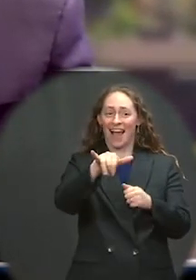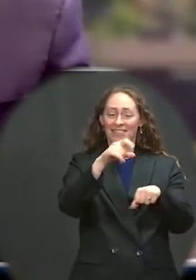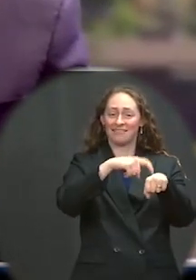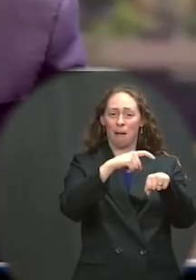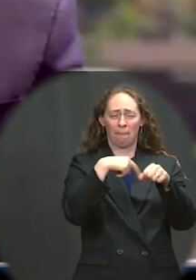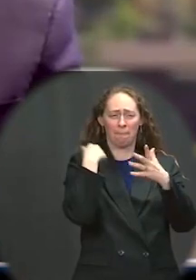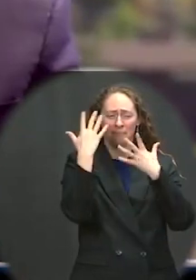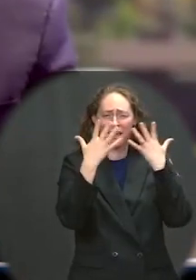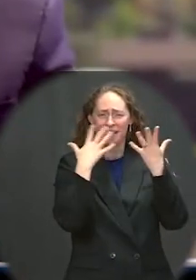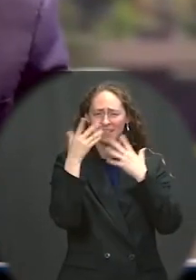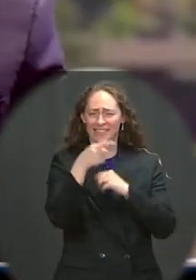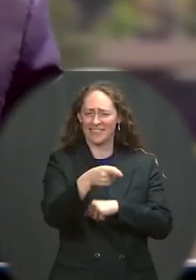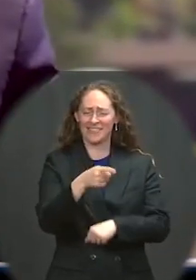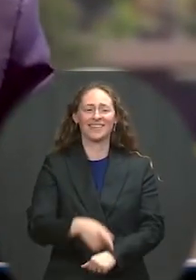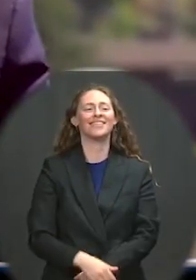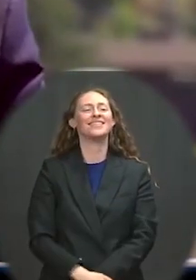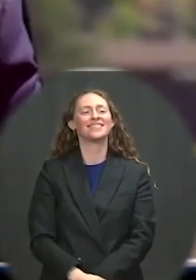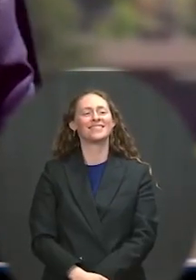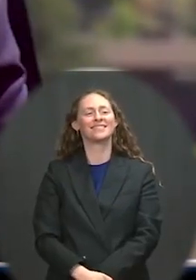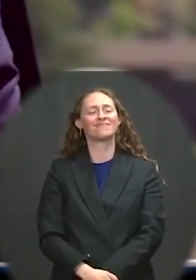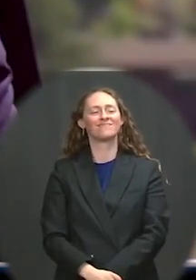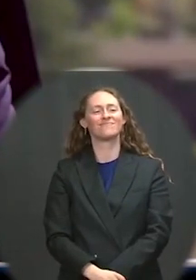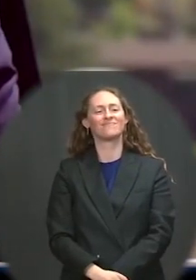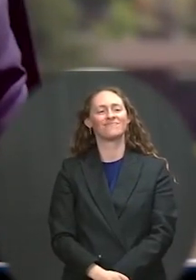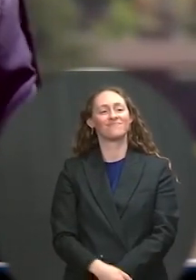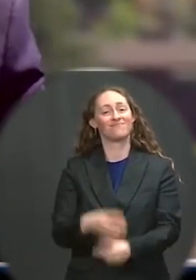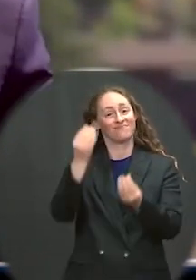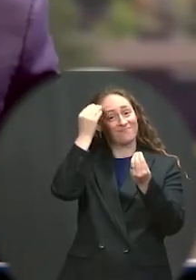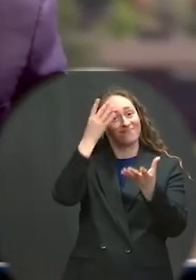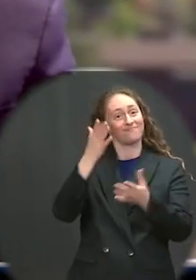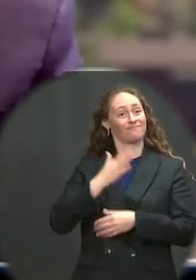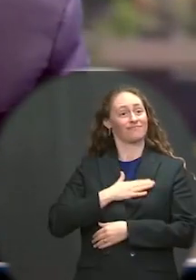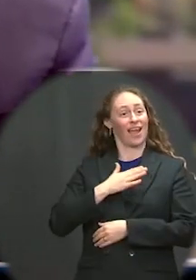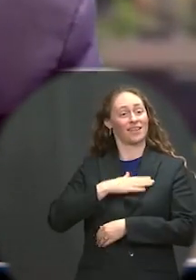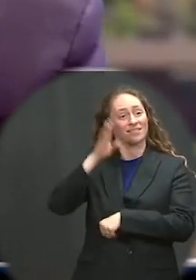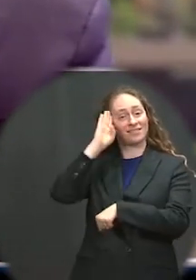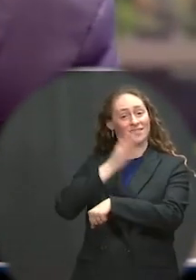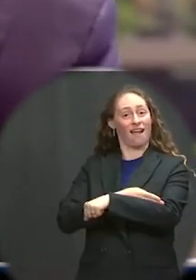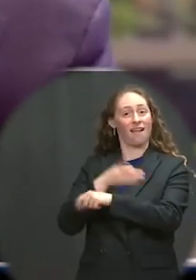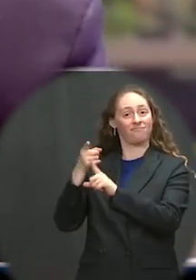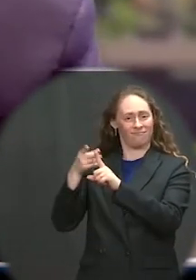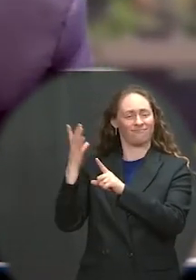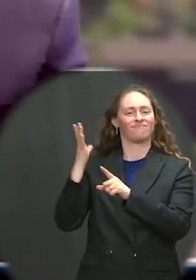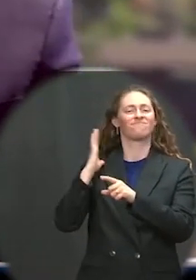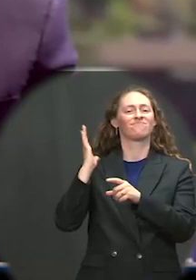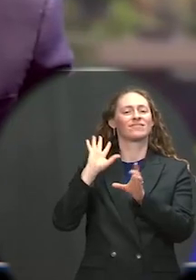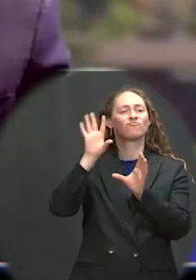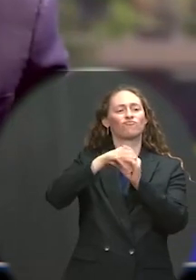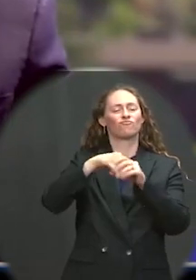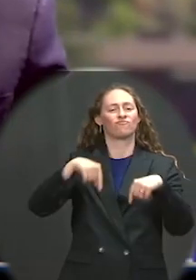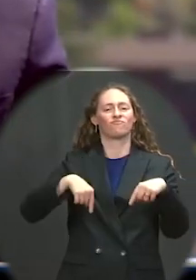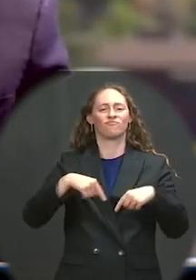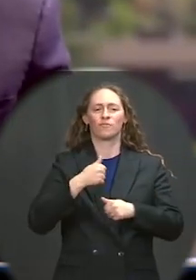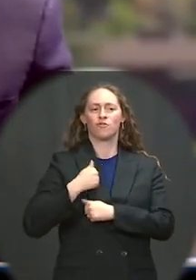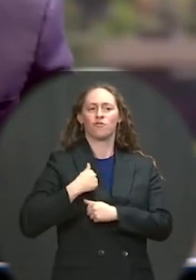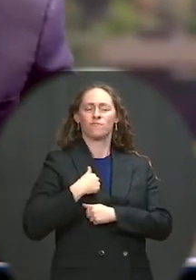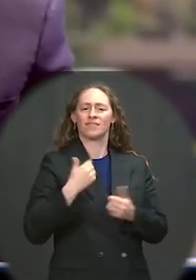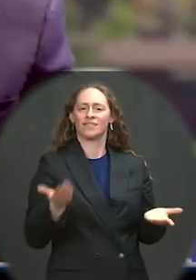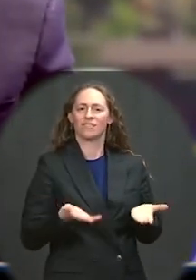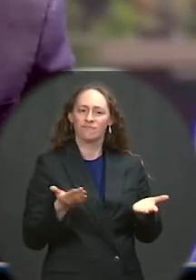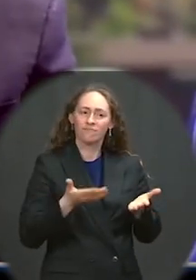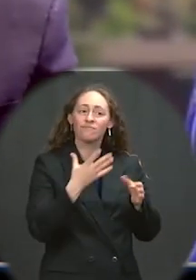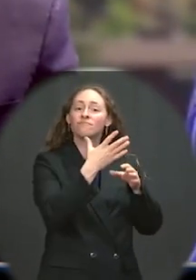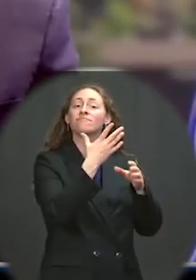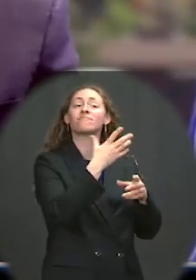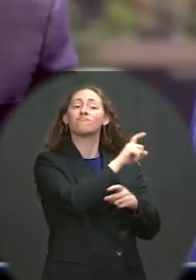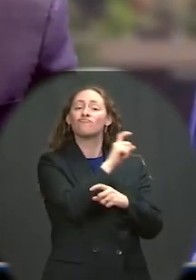was a major U.S. Army, won the Bronze Star — the Congressional — anyway. And when he went to Iraq